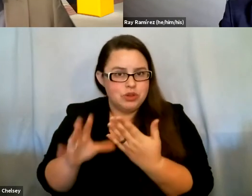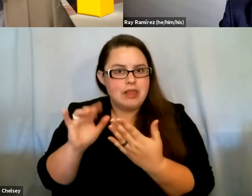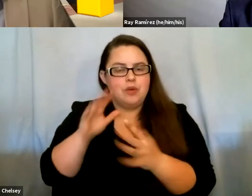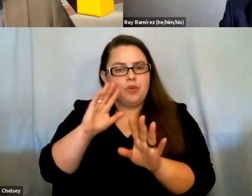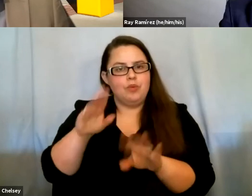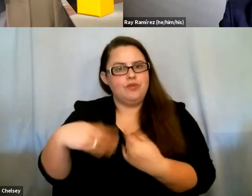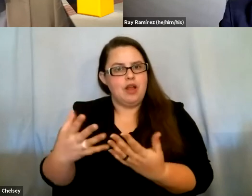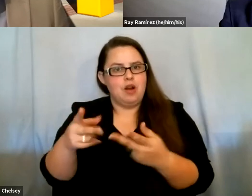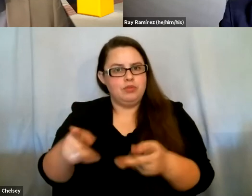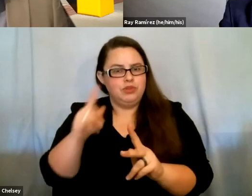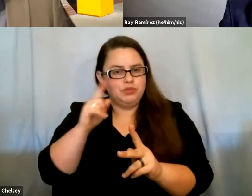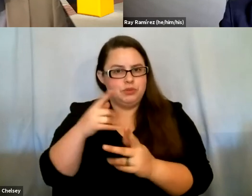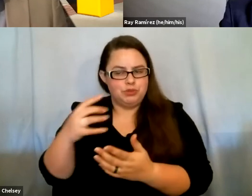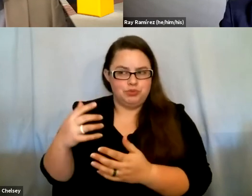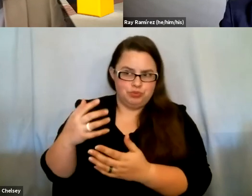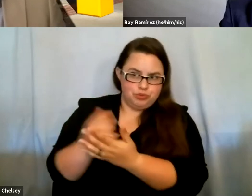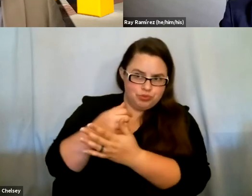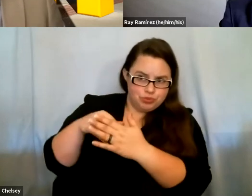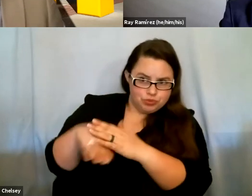step in into a community college campus.